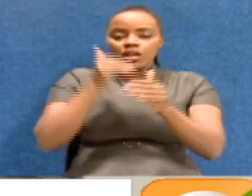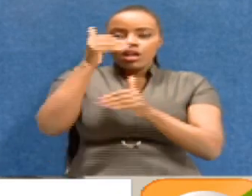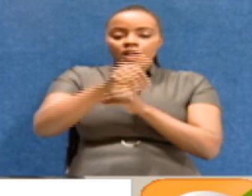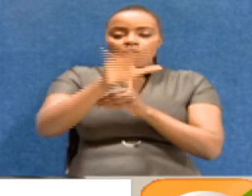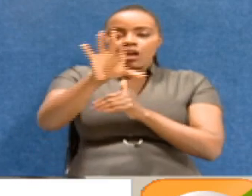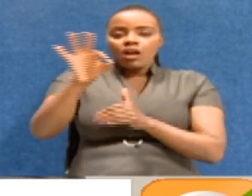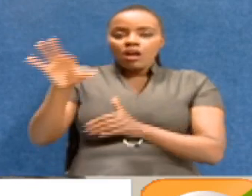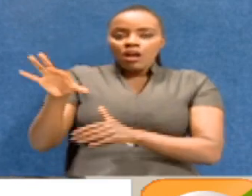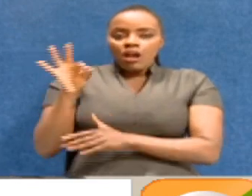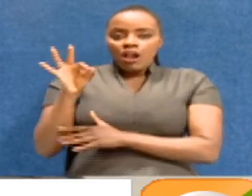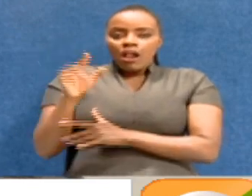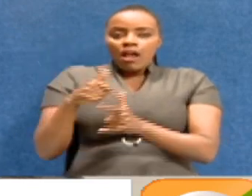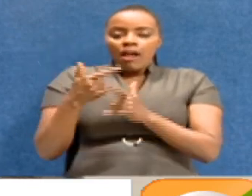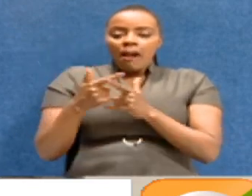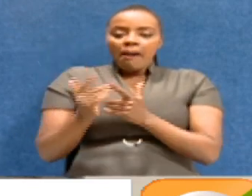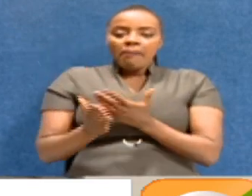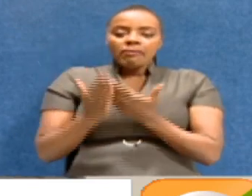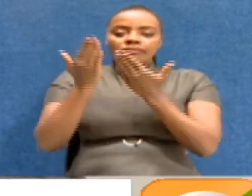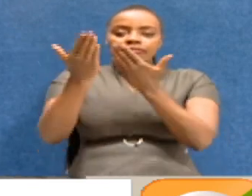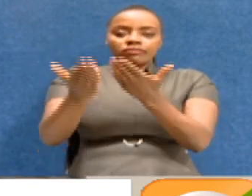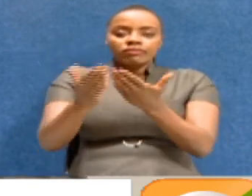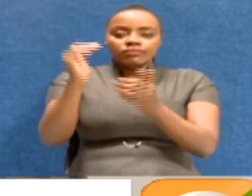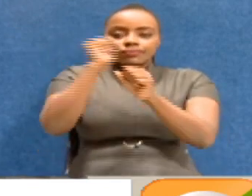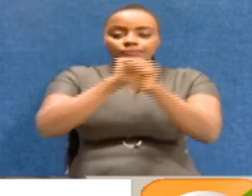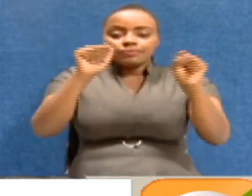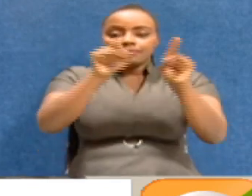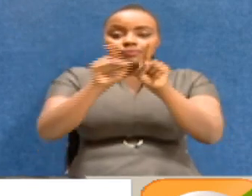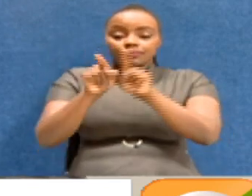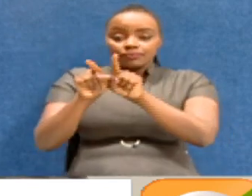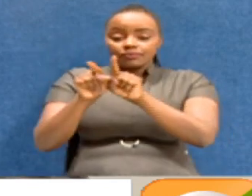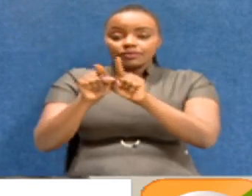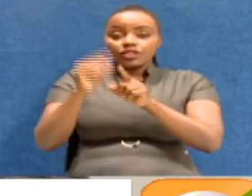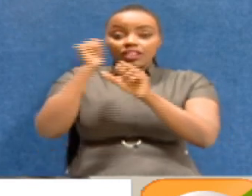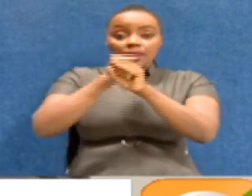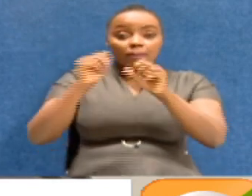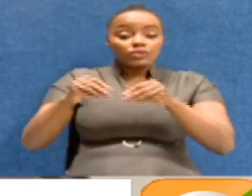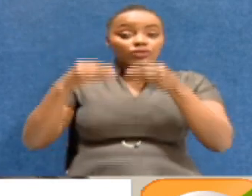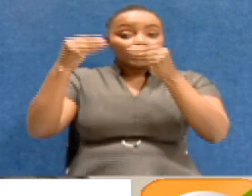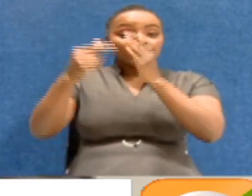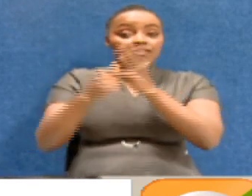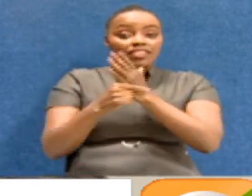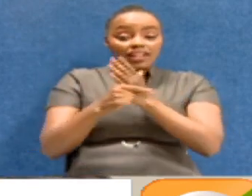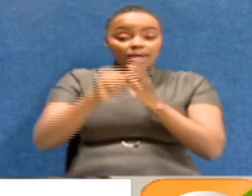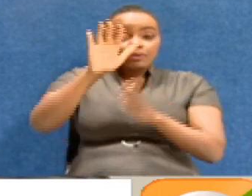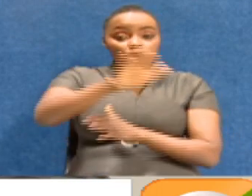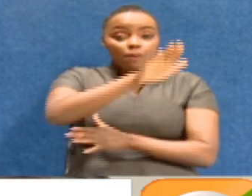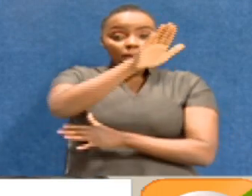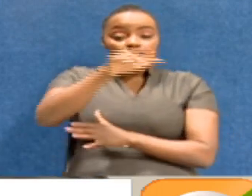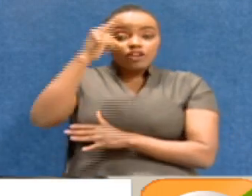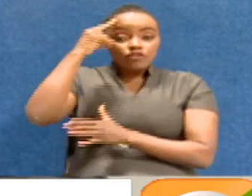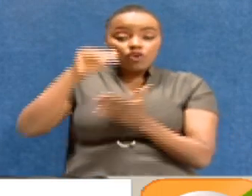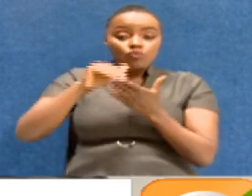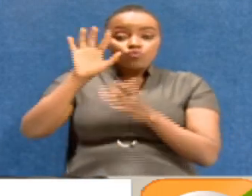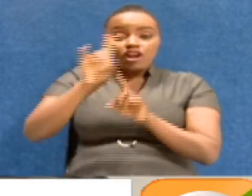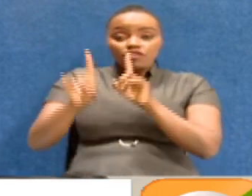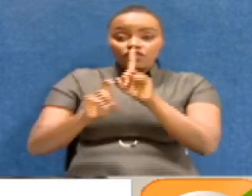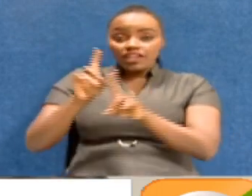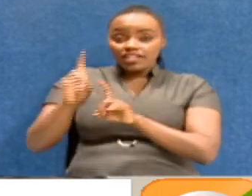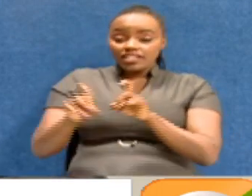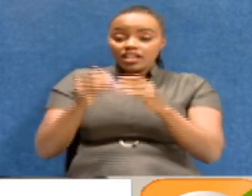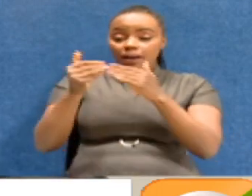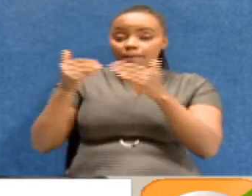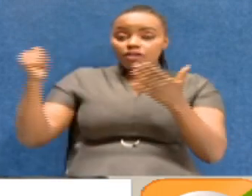nomination, presentation to the president. And then the president presents the name to parliament for further vetting. Yeah.